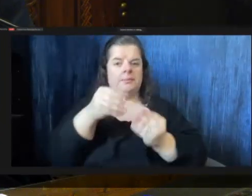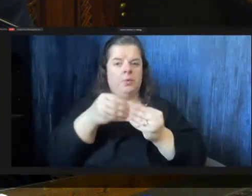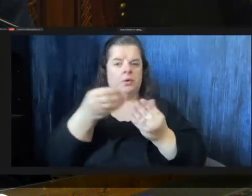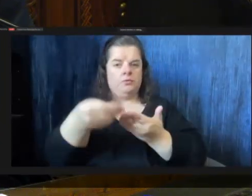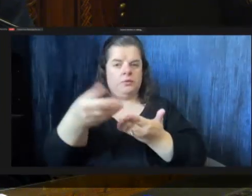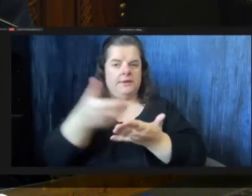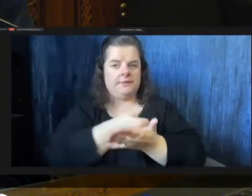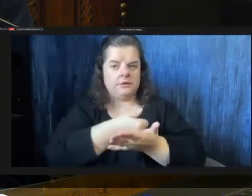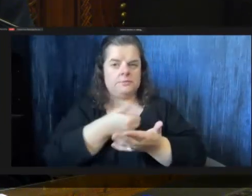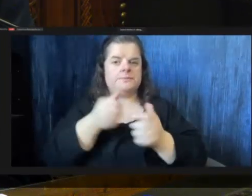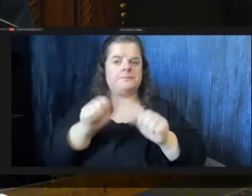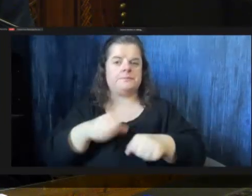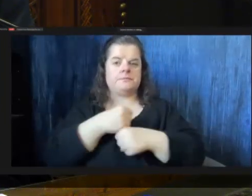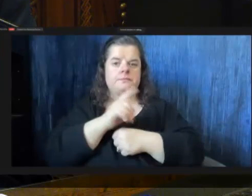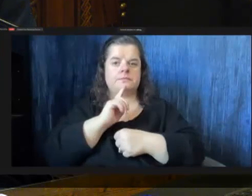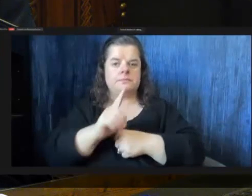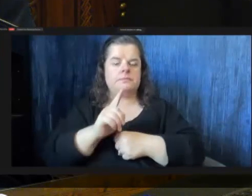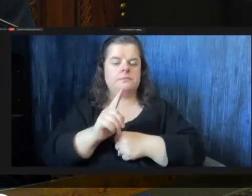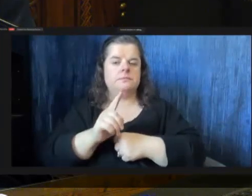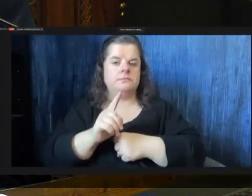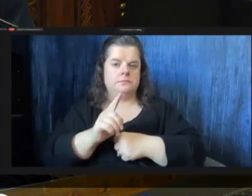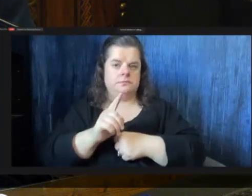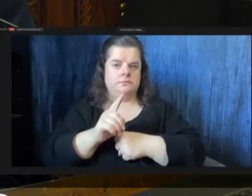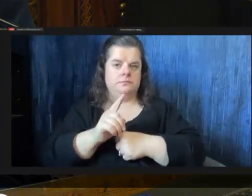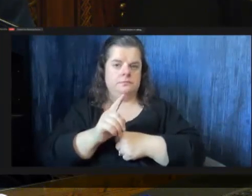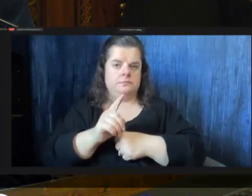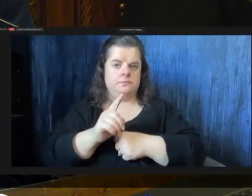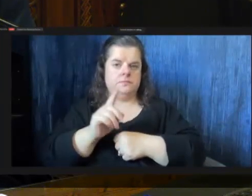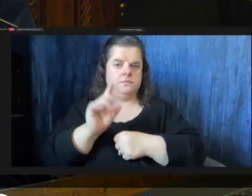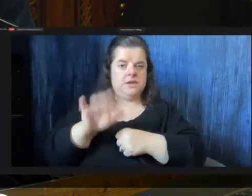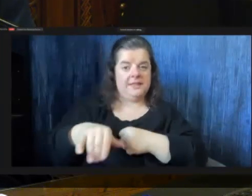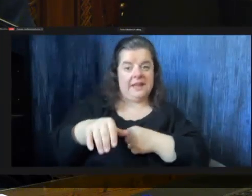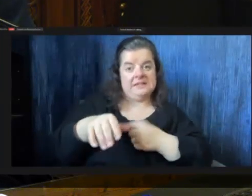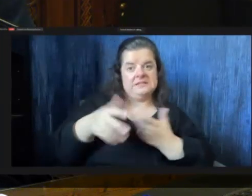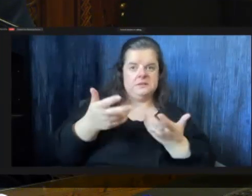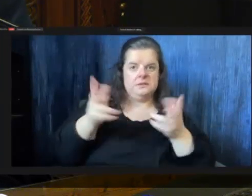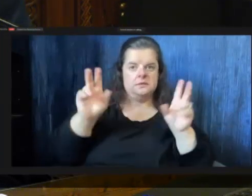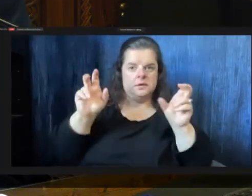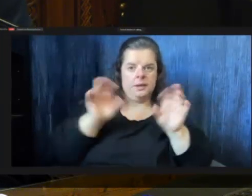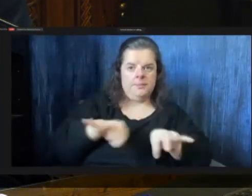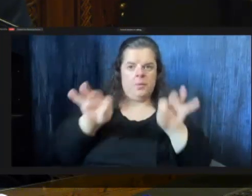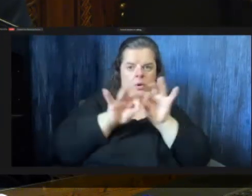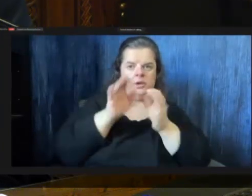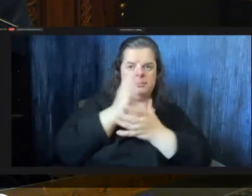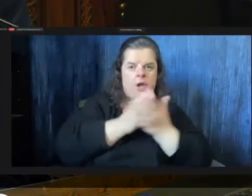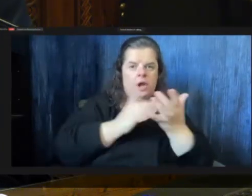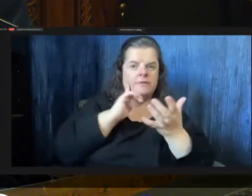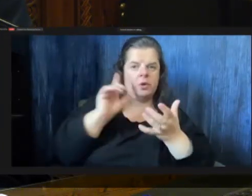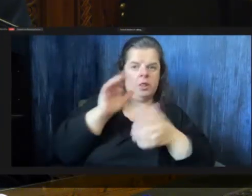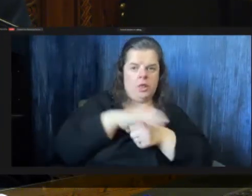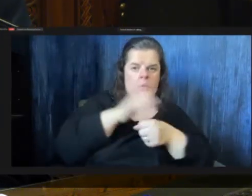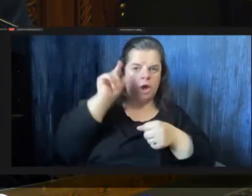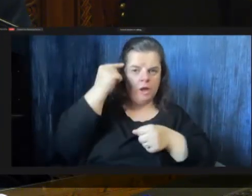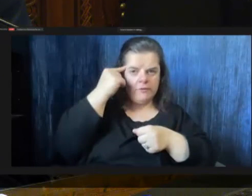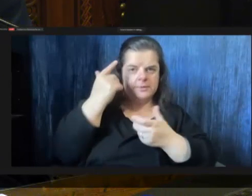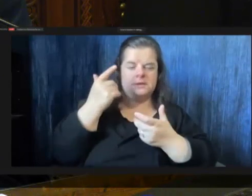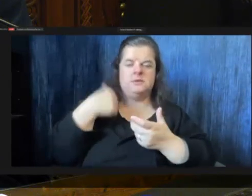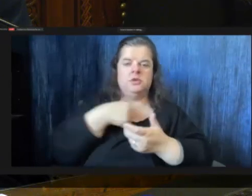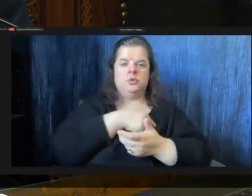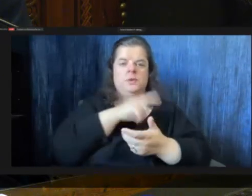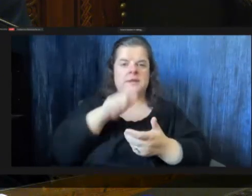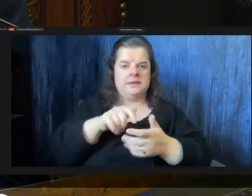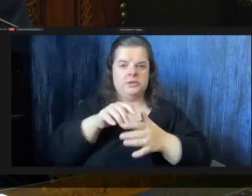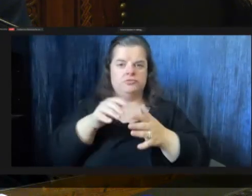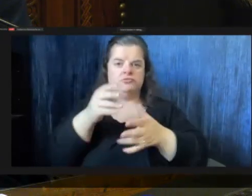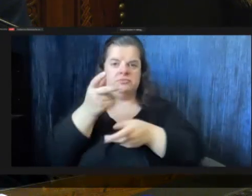that we can make sure that we're like that's that's the bread and butter of local government is making sure that we're plowing our streets and